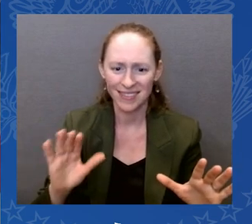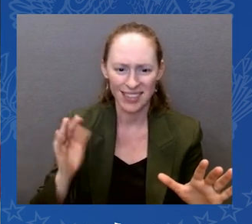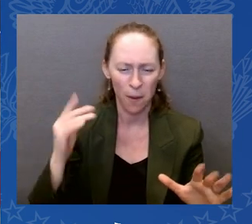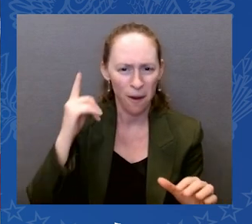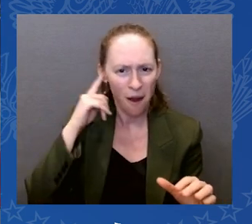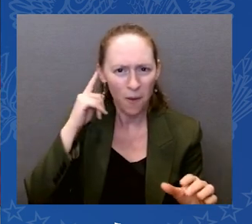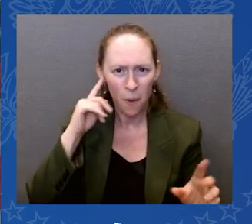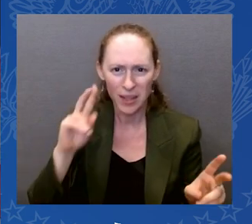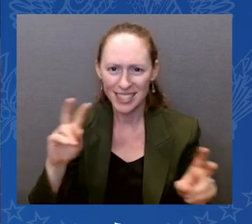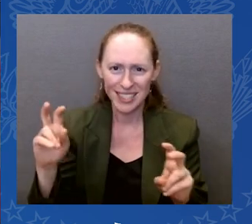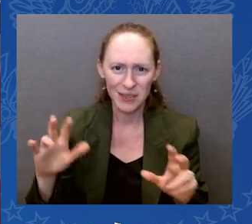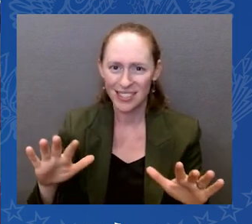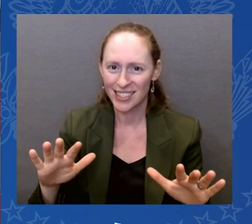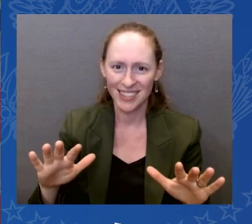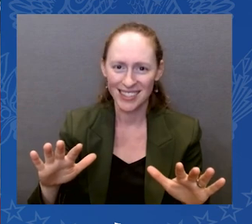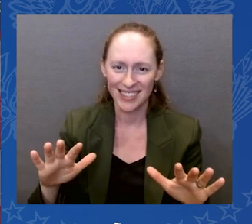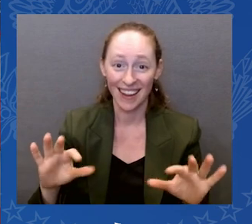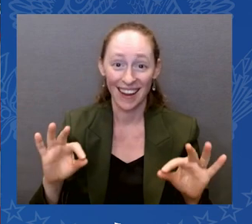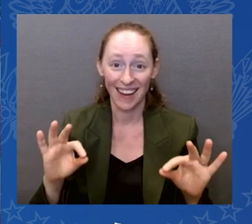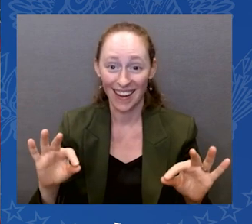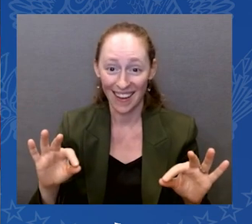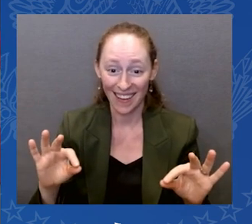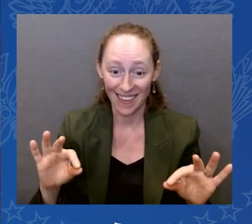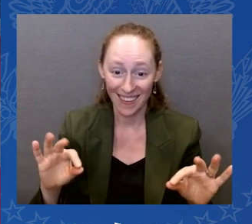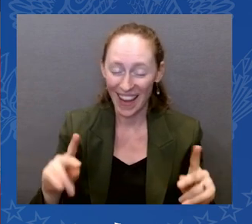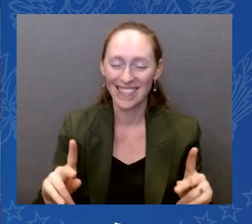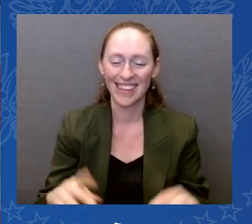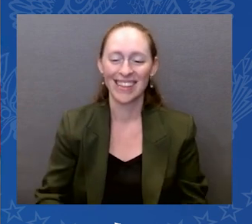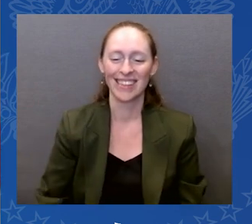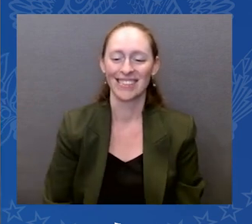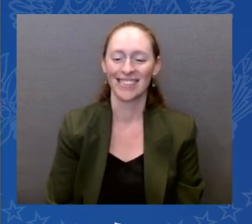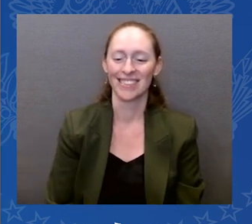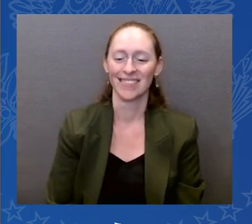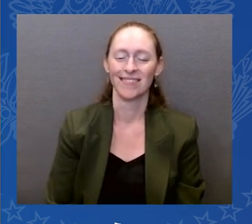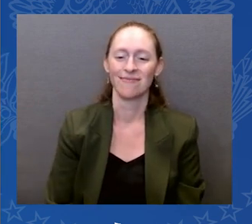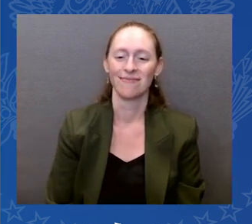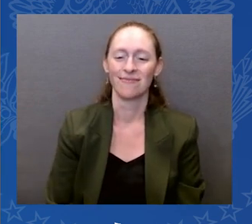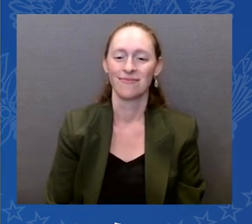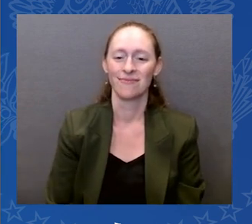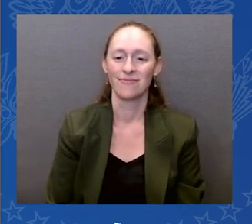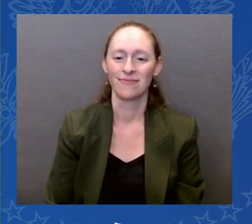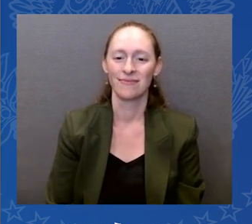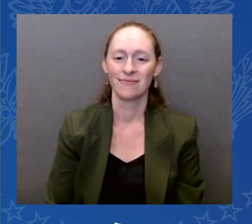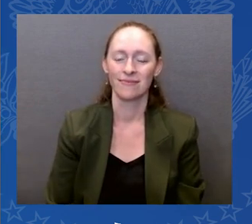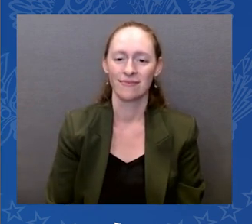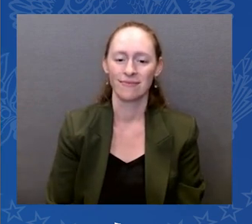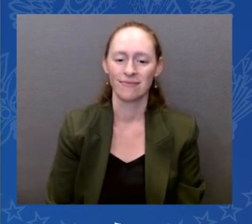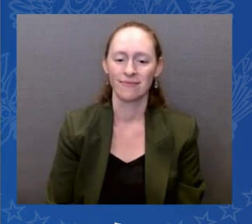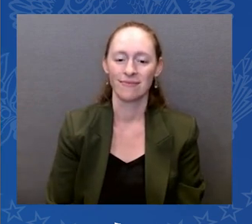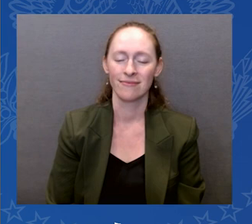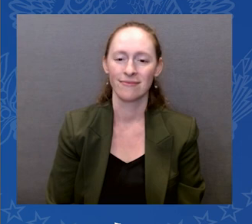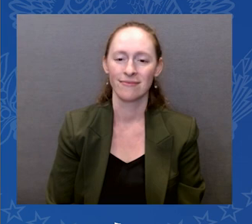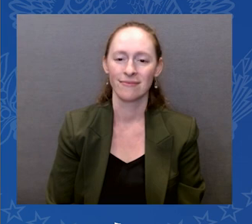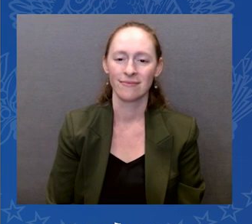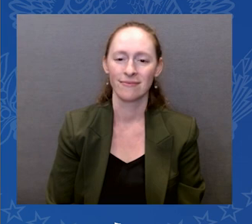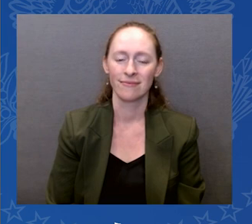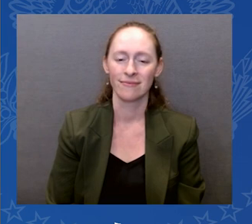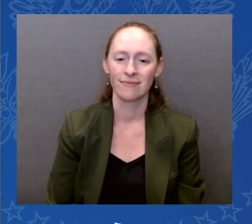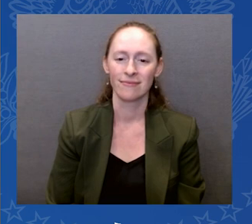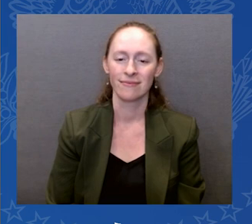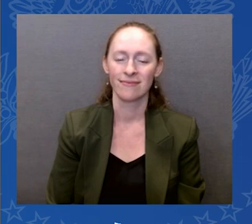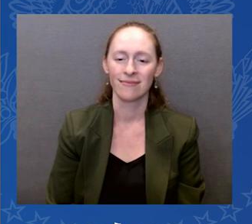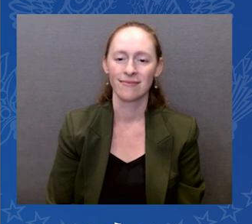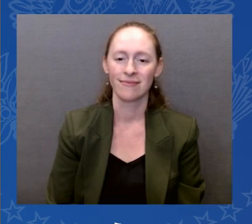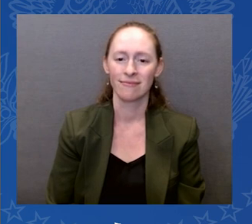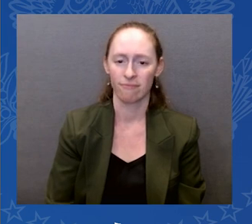About a year and a half ago, we were as a large crowd like this where they're outside, I thought they had chairs, said, have a seat. And the press said